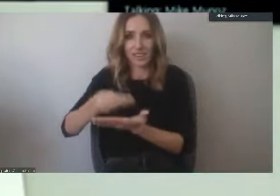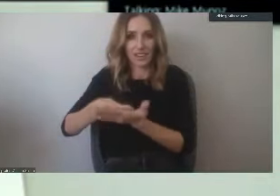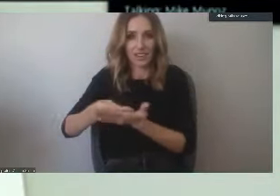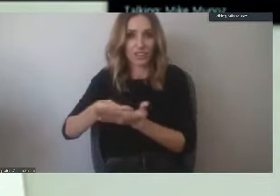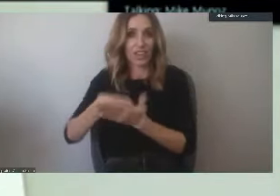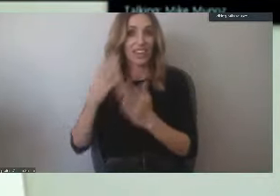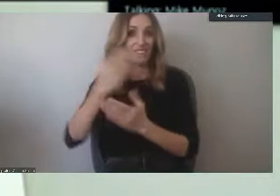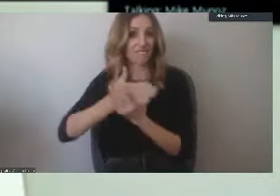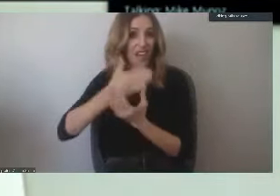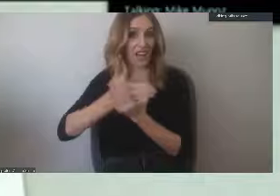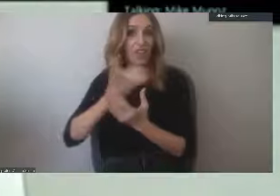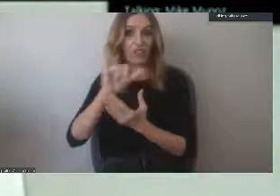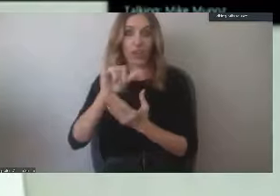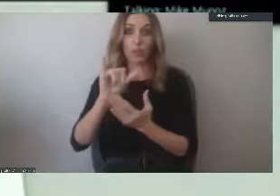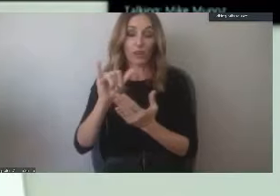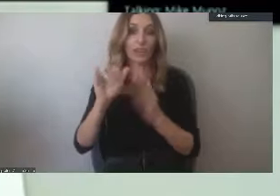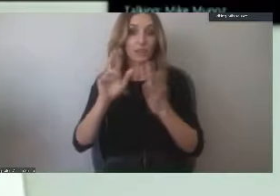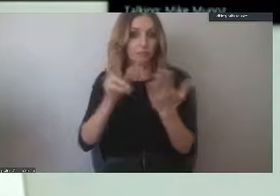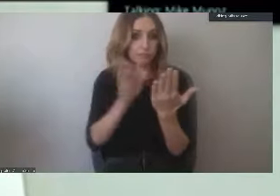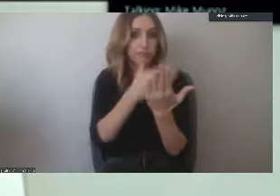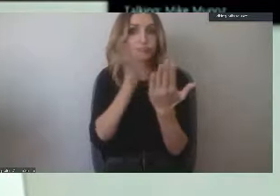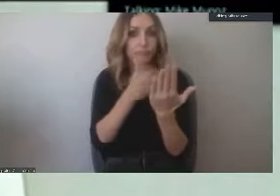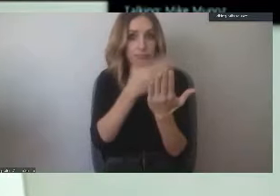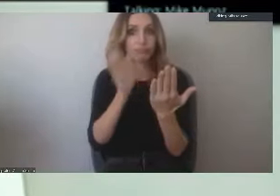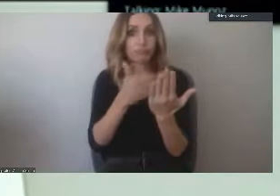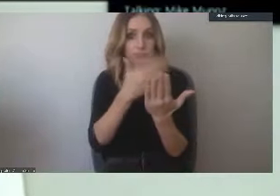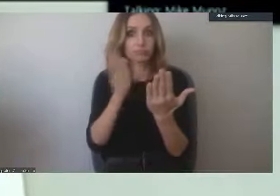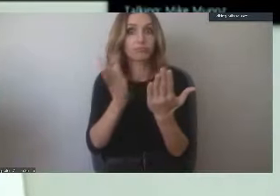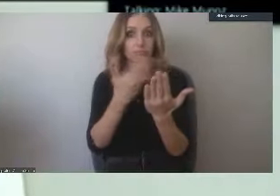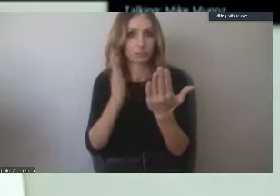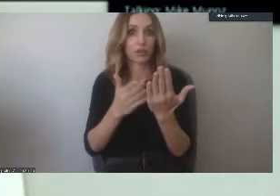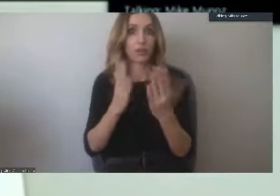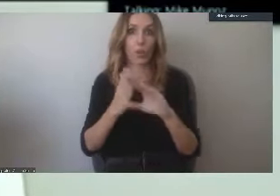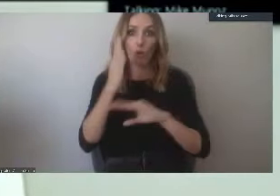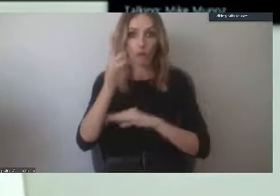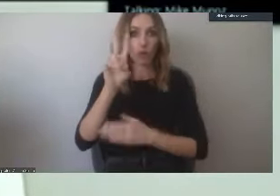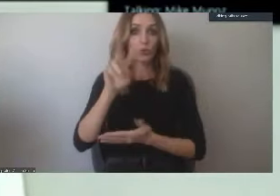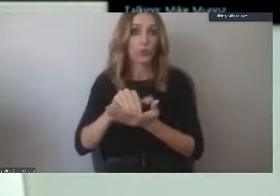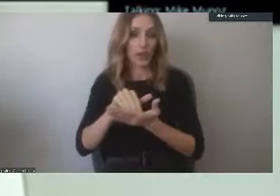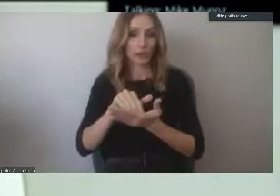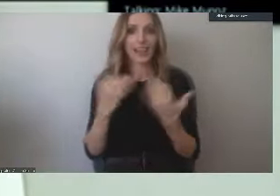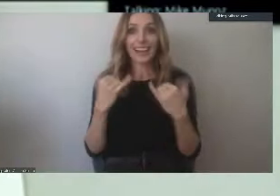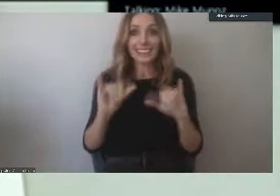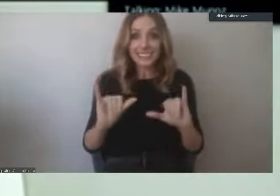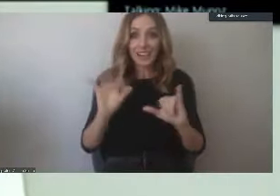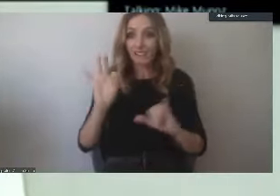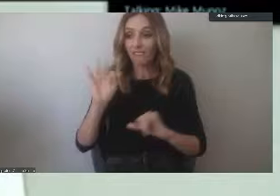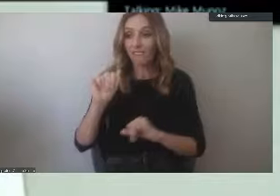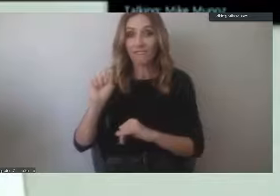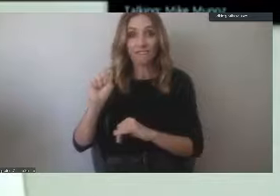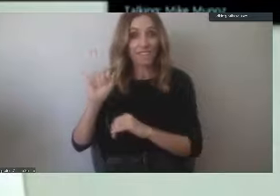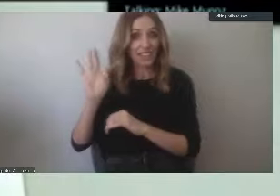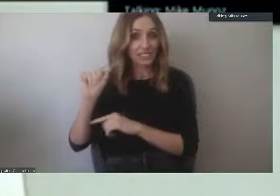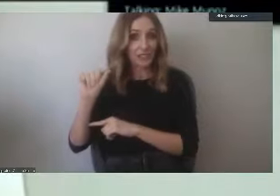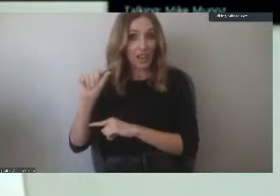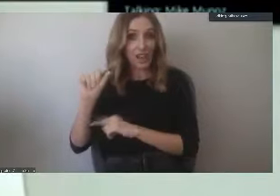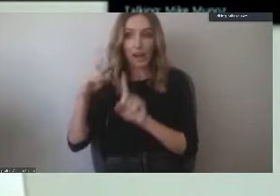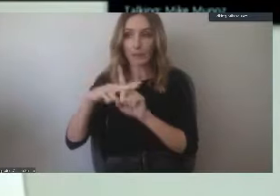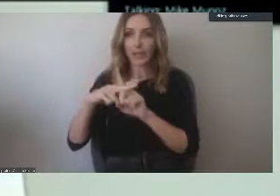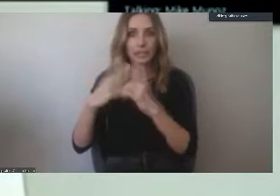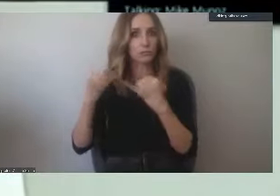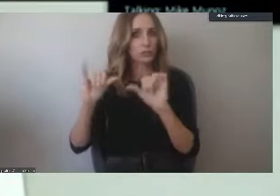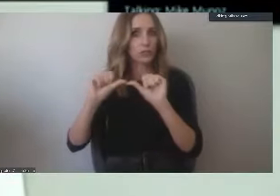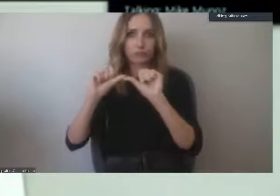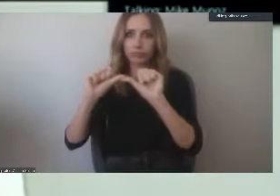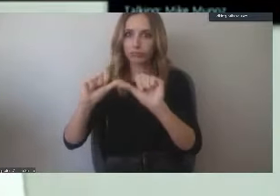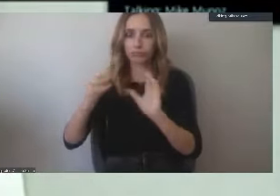for reviewing financial aid applications is moving forward, and we're not missing a beat in this time of COVID-19. And as far as